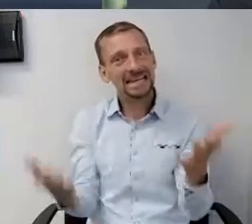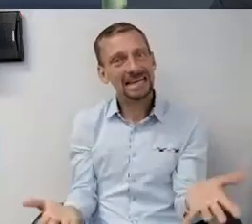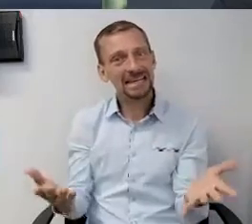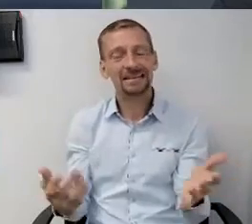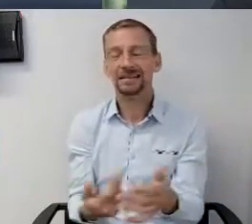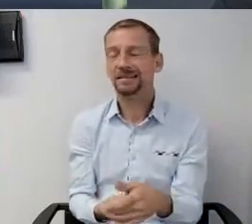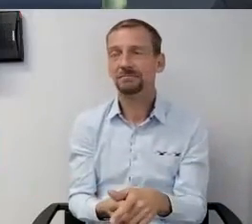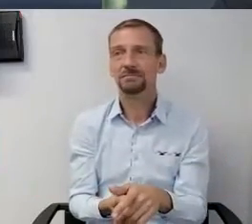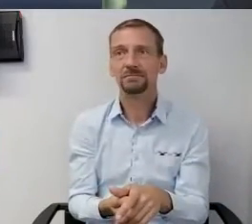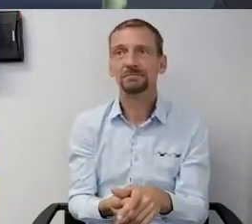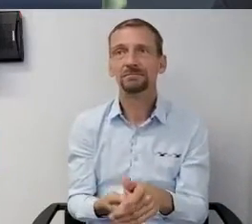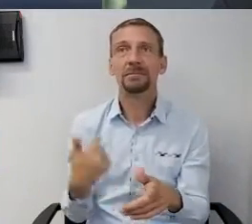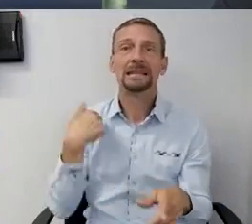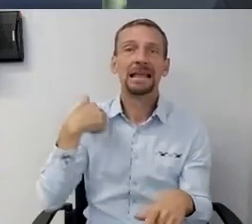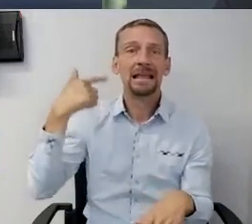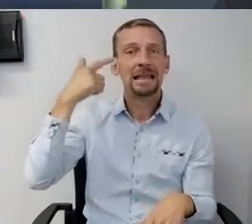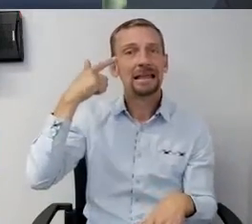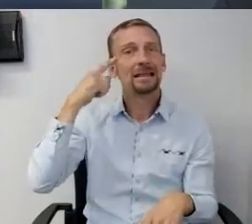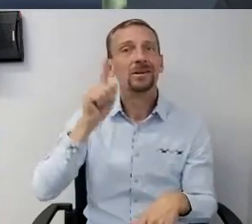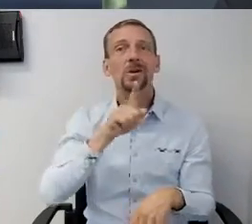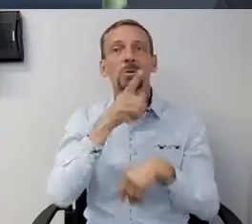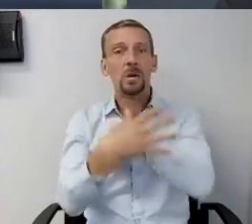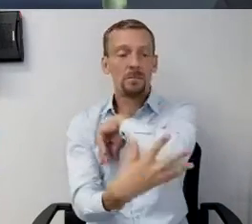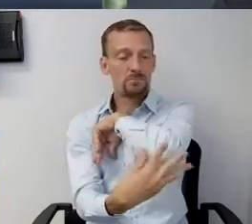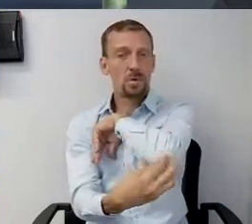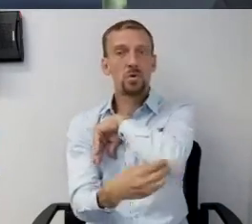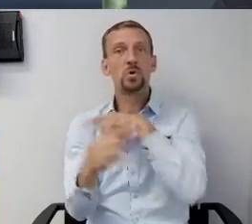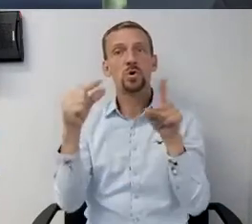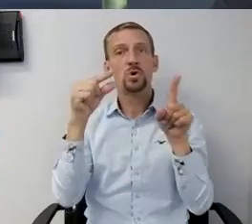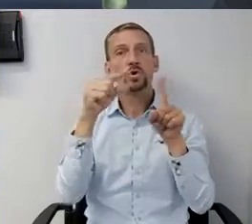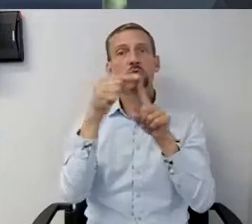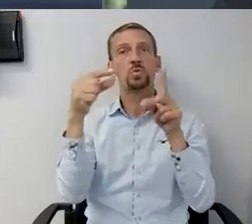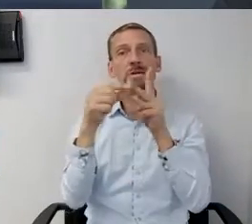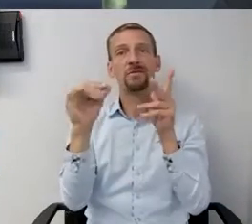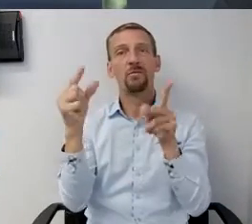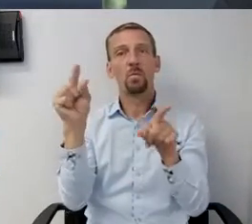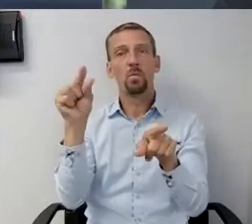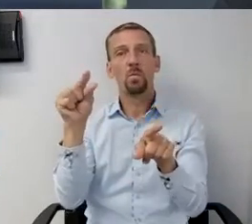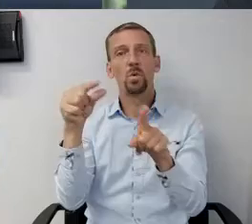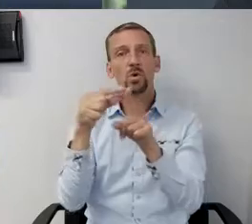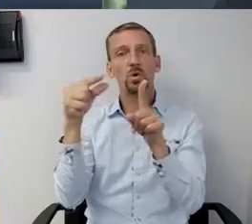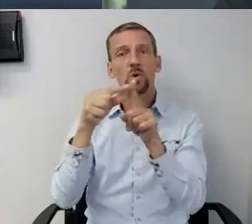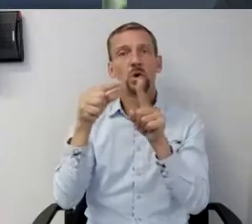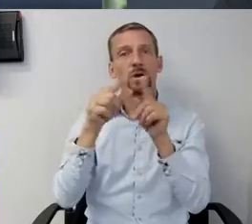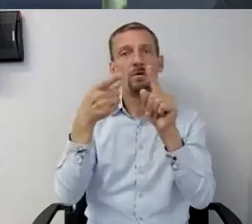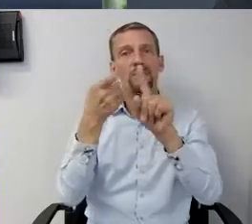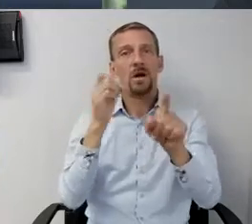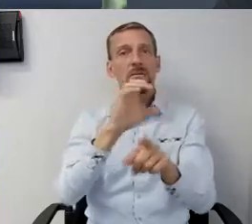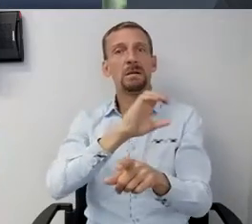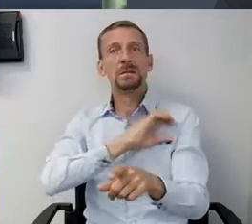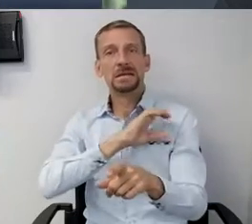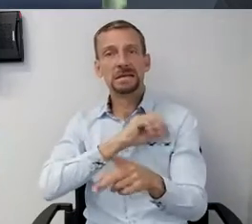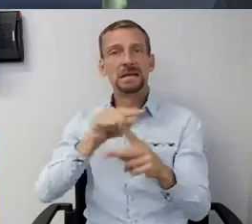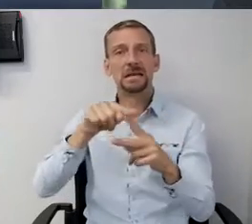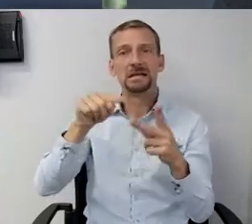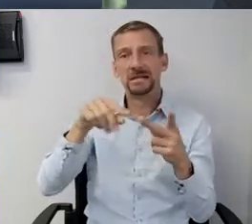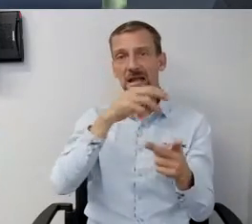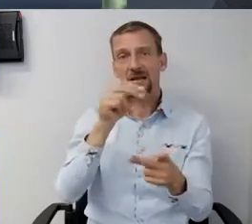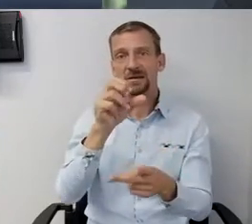I think it was, unfortunately, a poor choice of words by the sheriff's department and the police department.